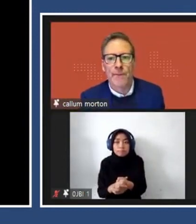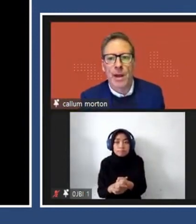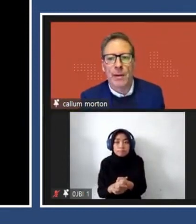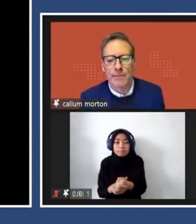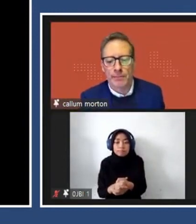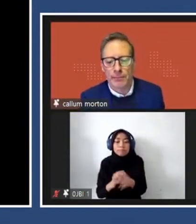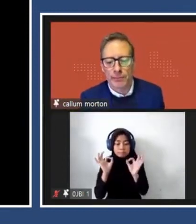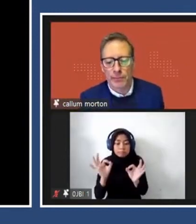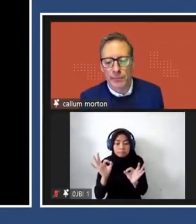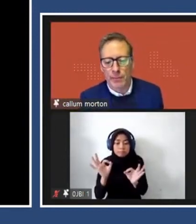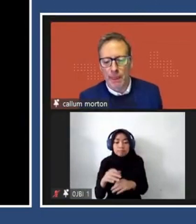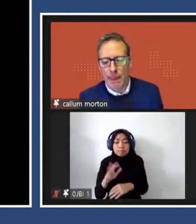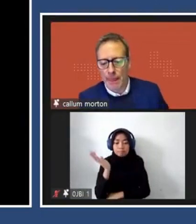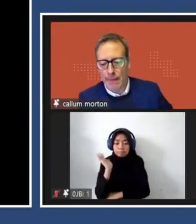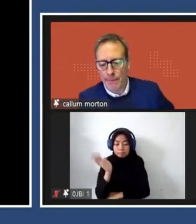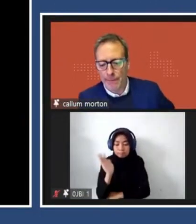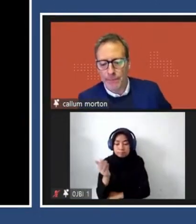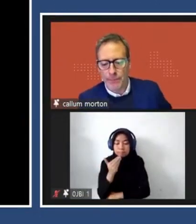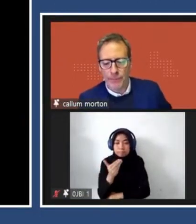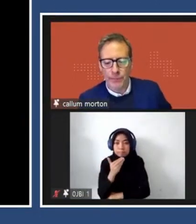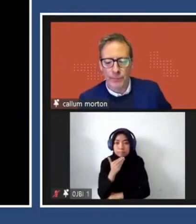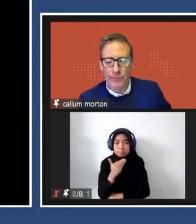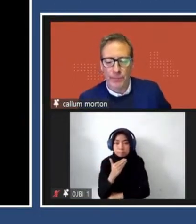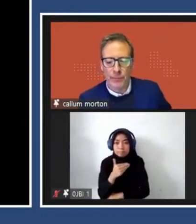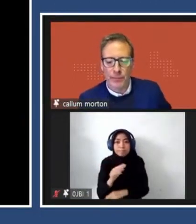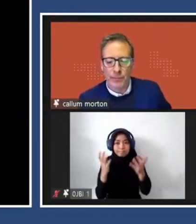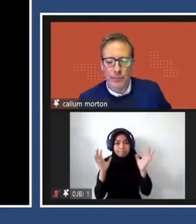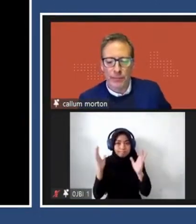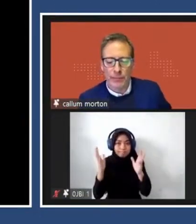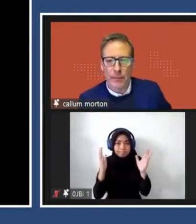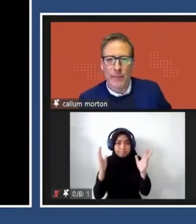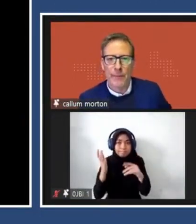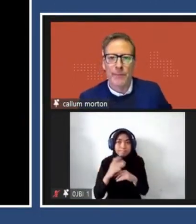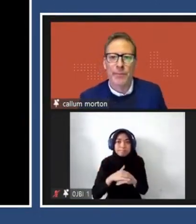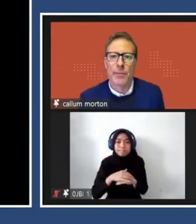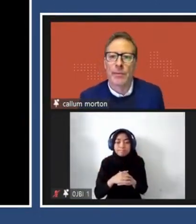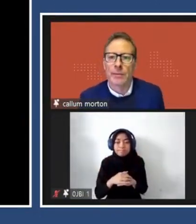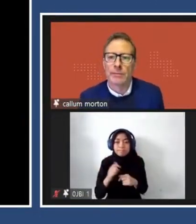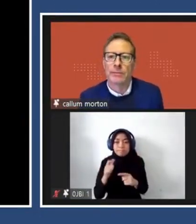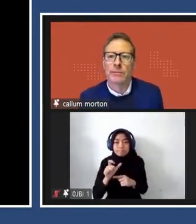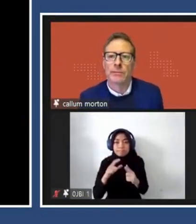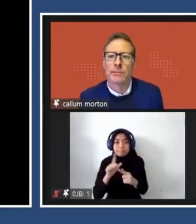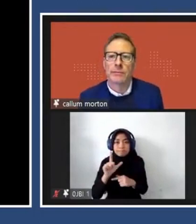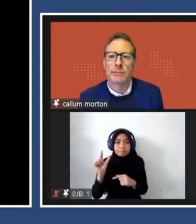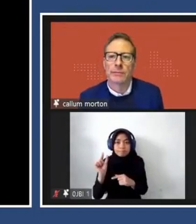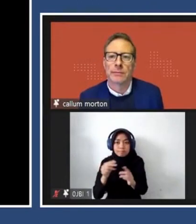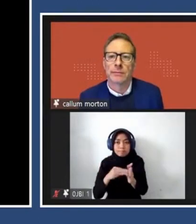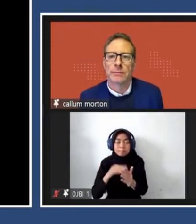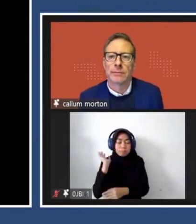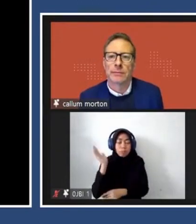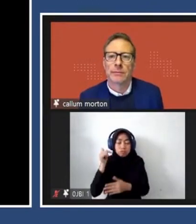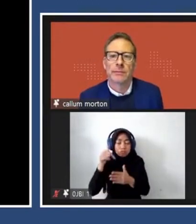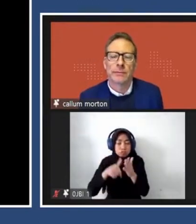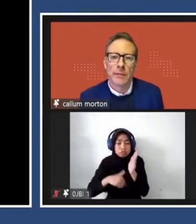Okay, thank you so much. A big, a big round of applause. Thank you so much for your very insightful presentation,